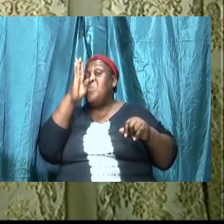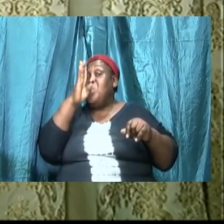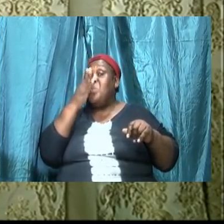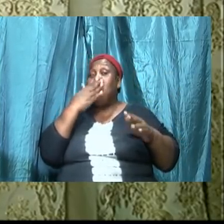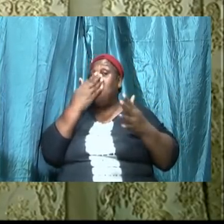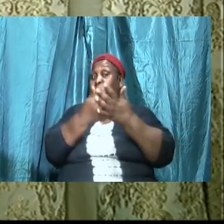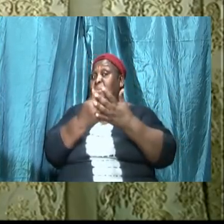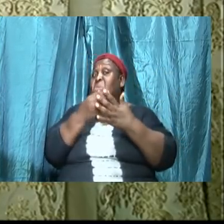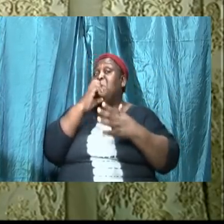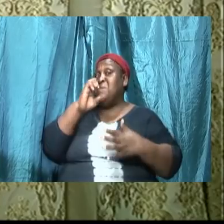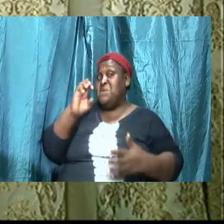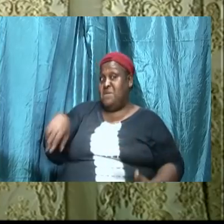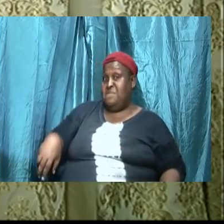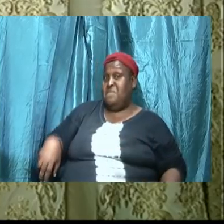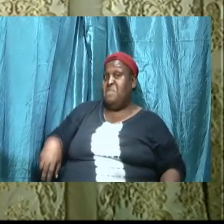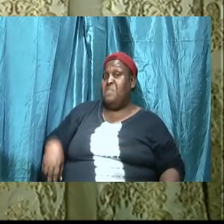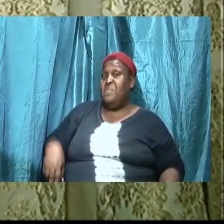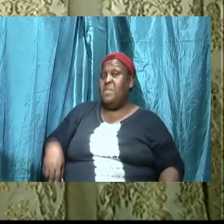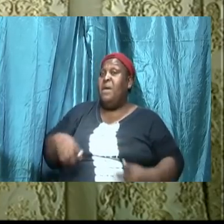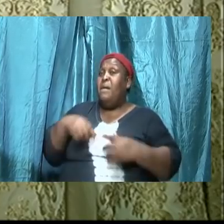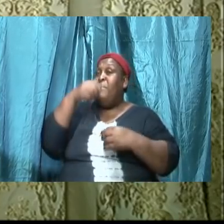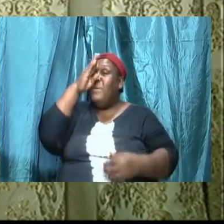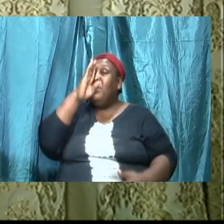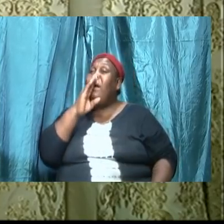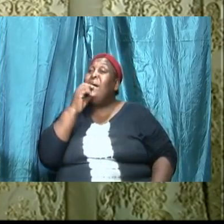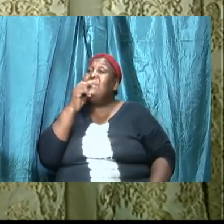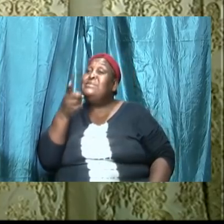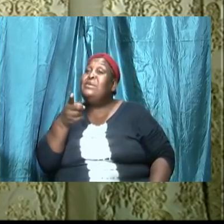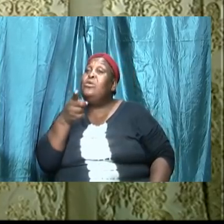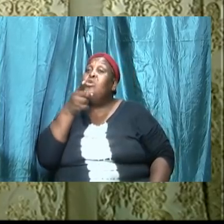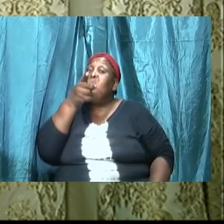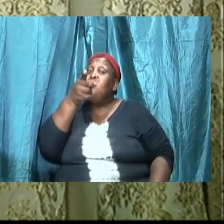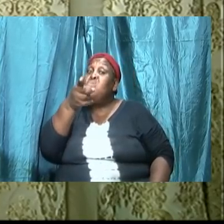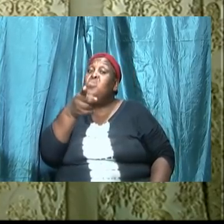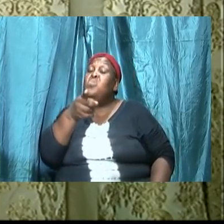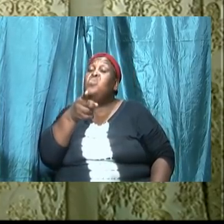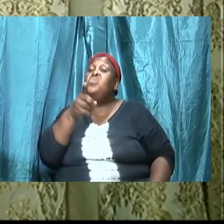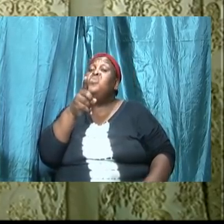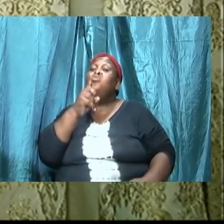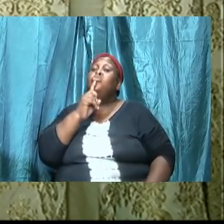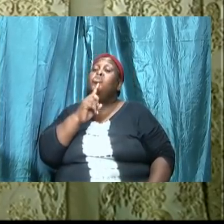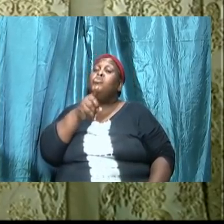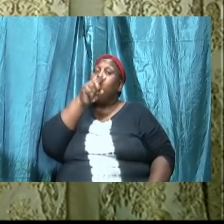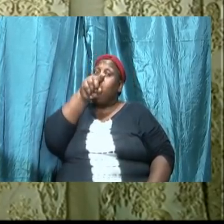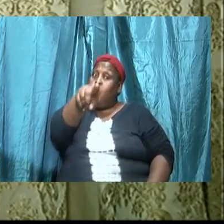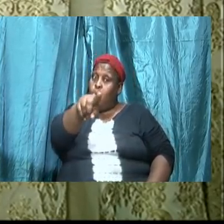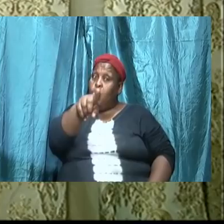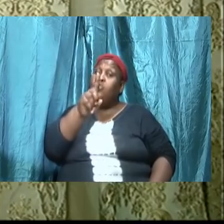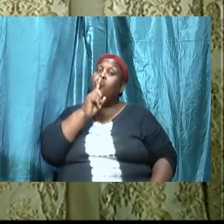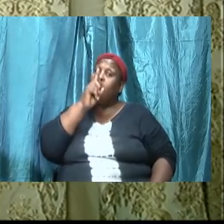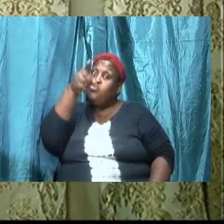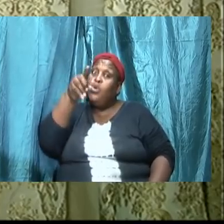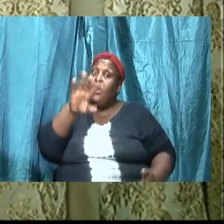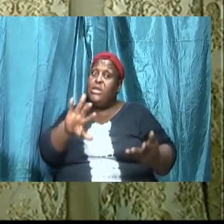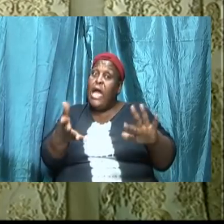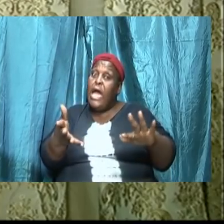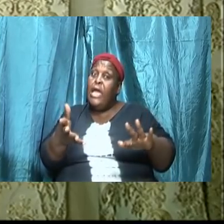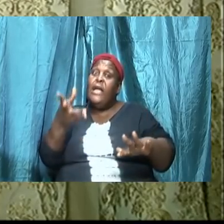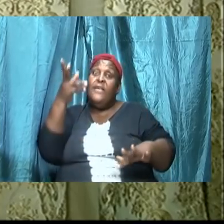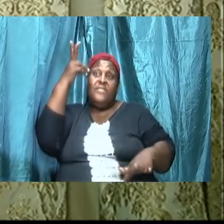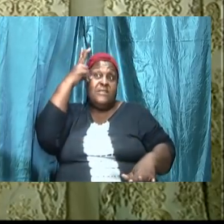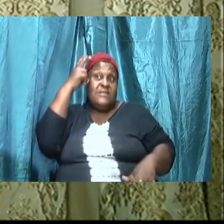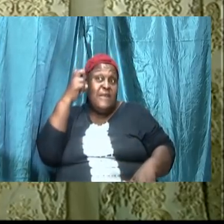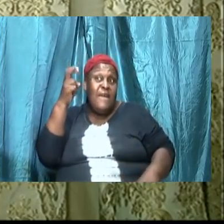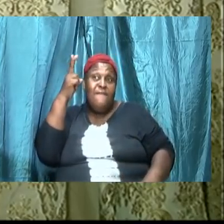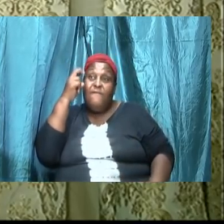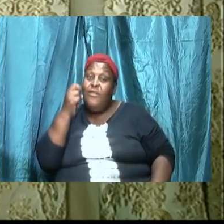so that God said in his word you shall die the adversary come Noah